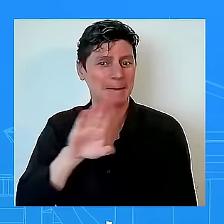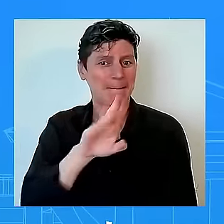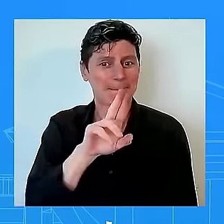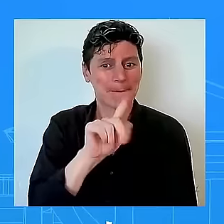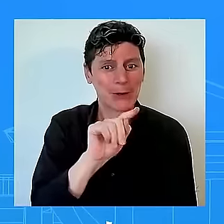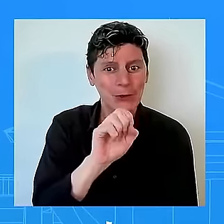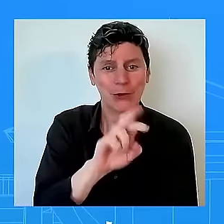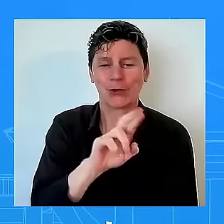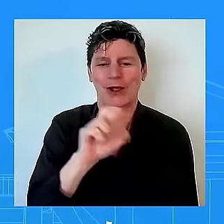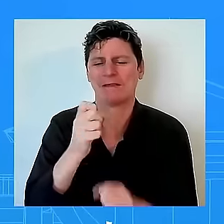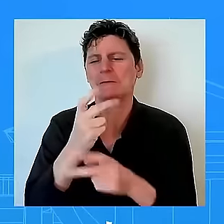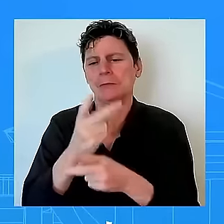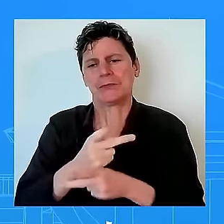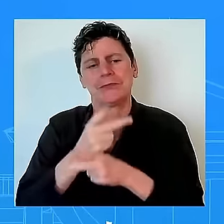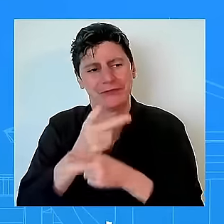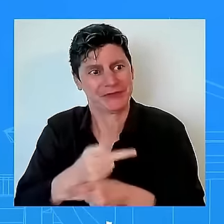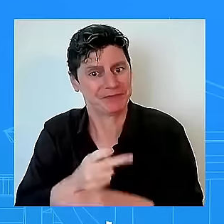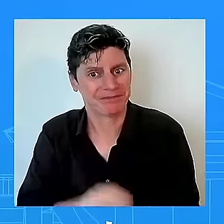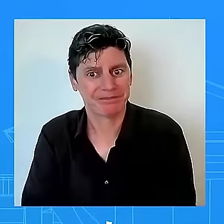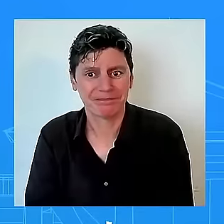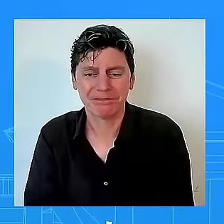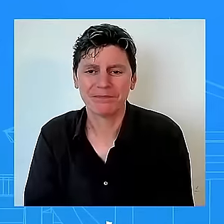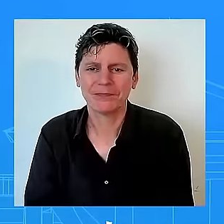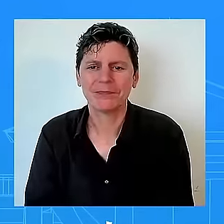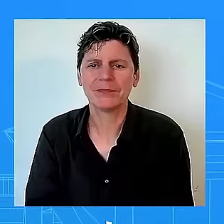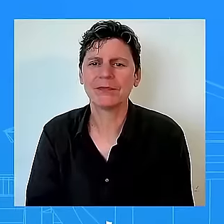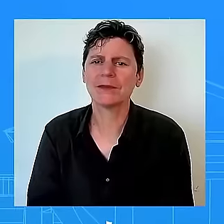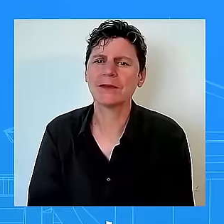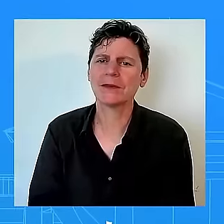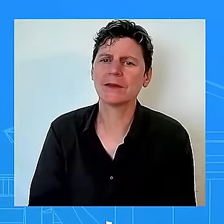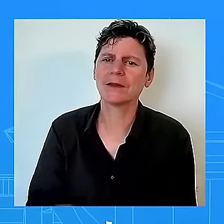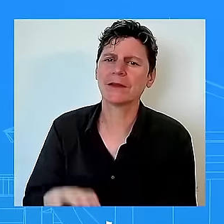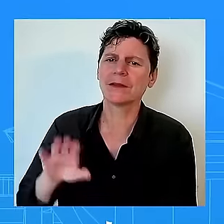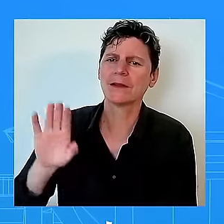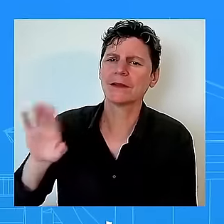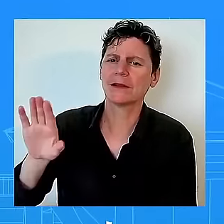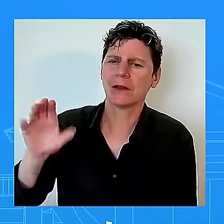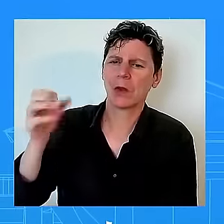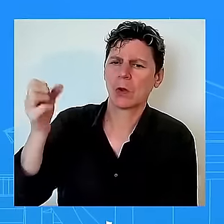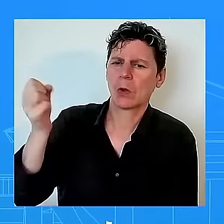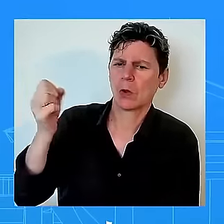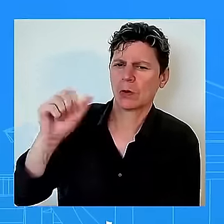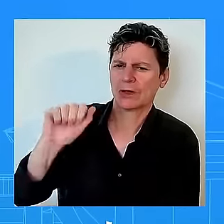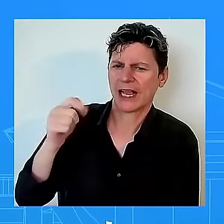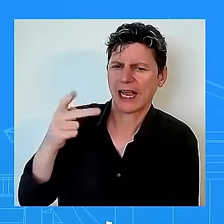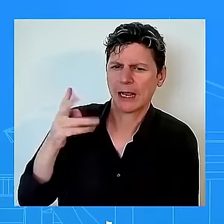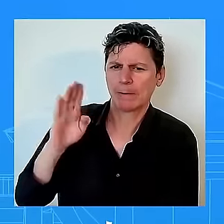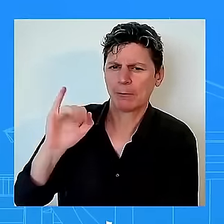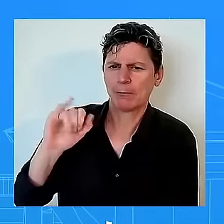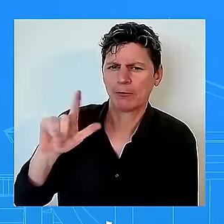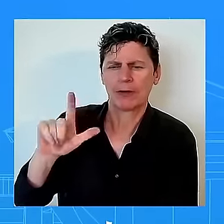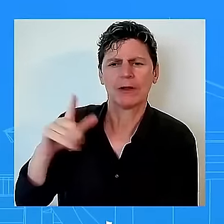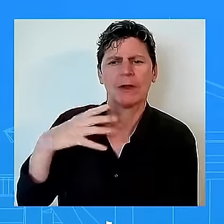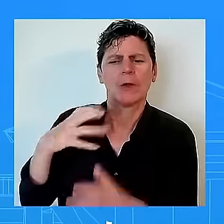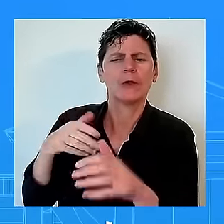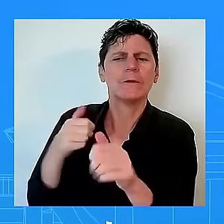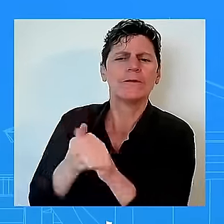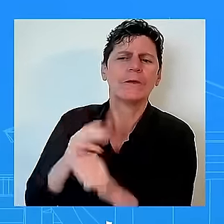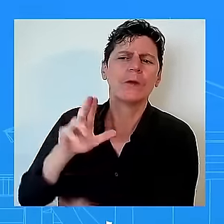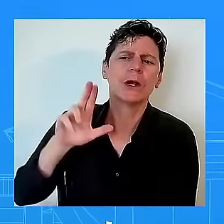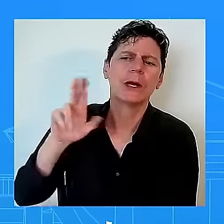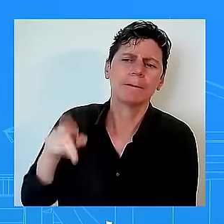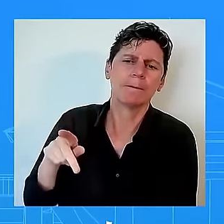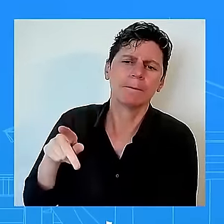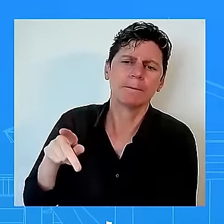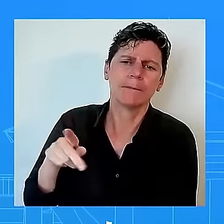i think she had more sorry sorry i apologize no problem so um this is a question about the secret service and i'm wondering if the president